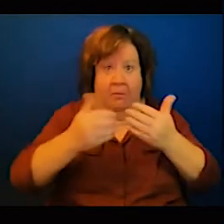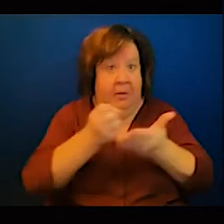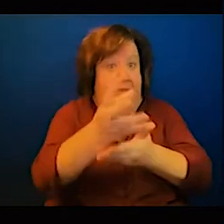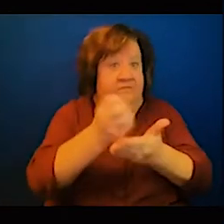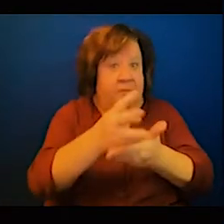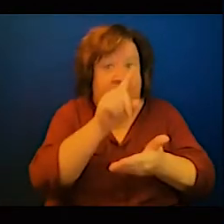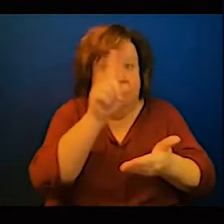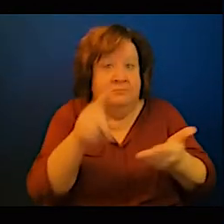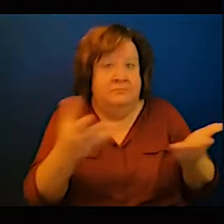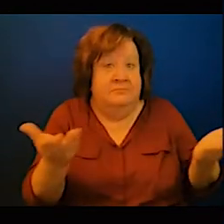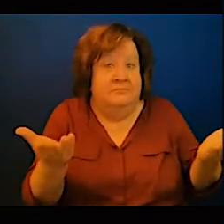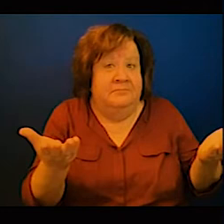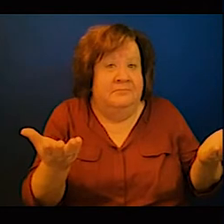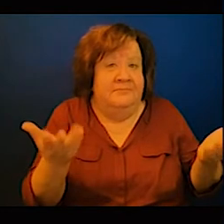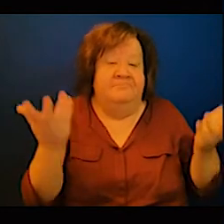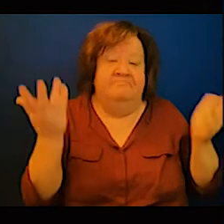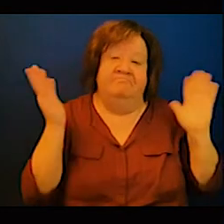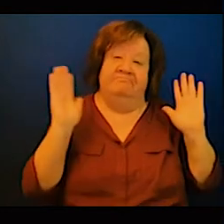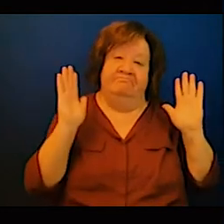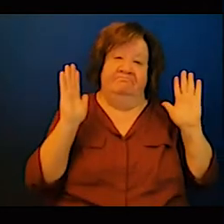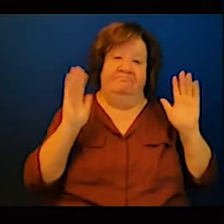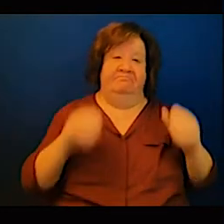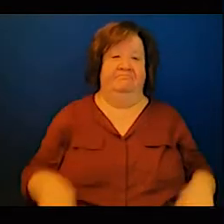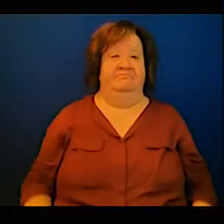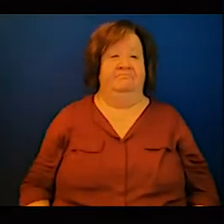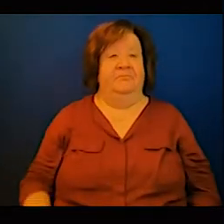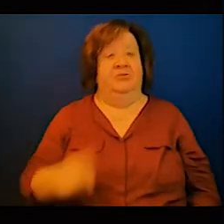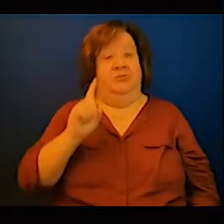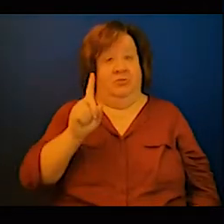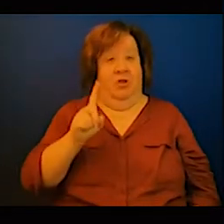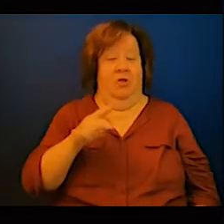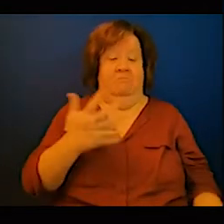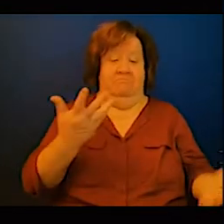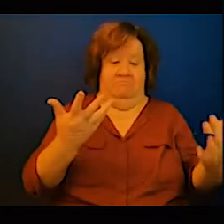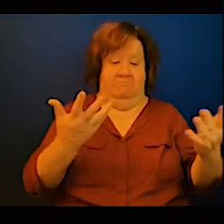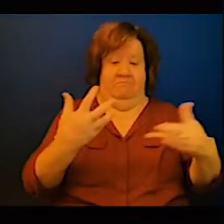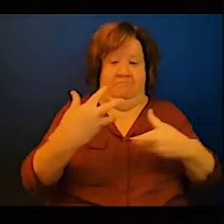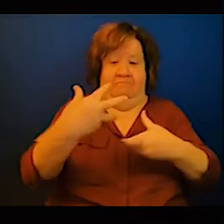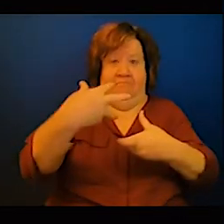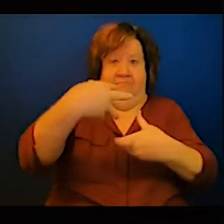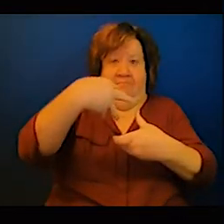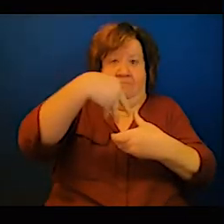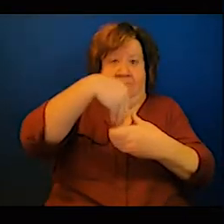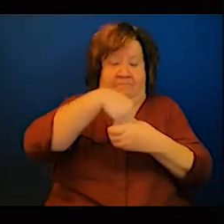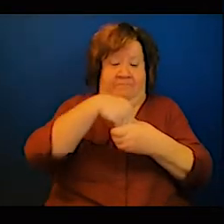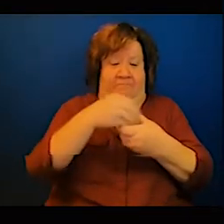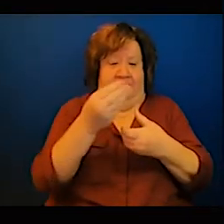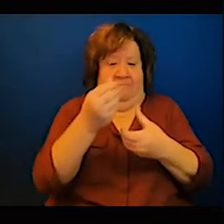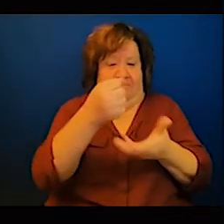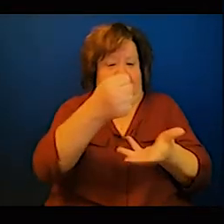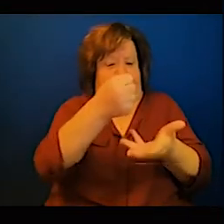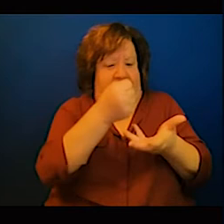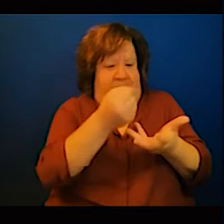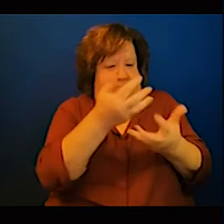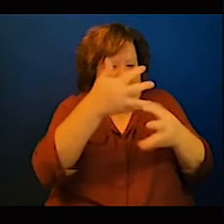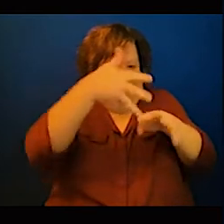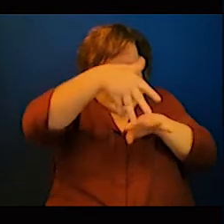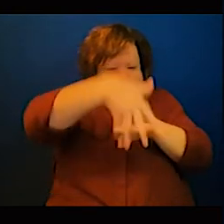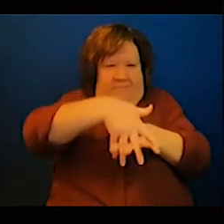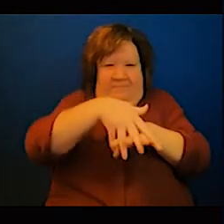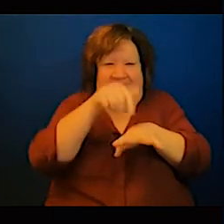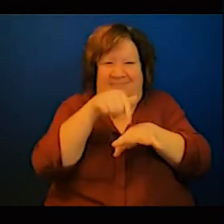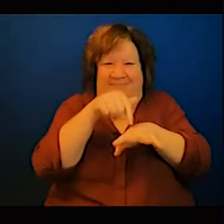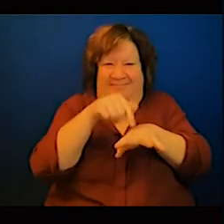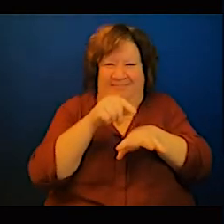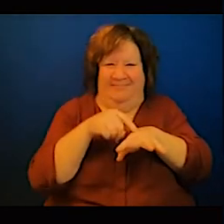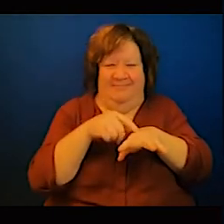projects but take governments really government the level of government so all these things we are discussing I'm pretty sure they've been